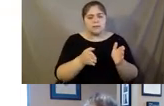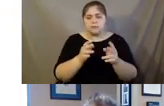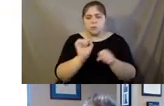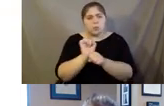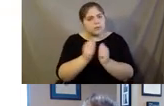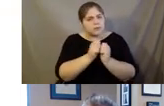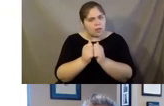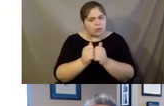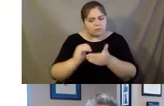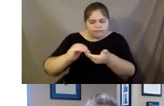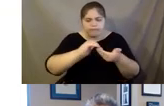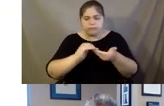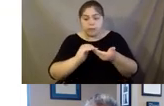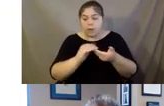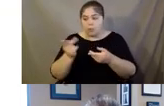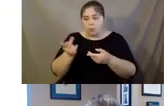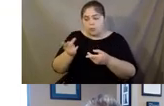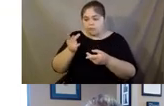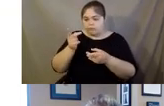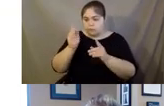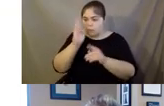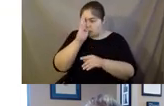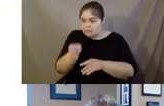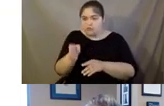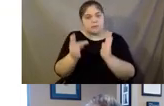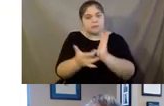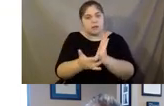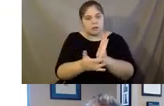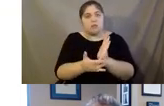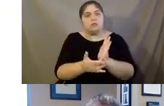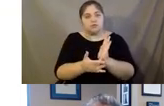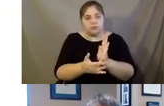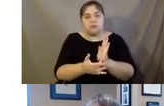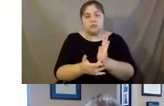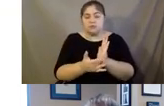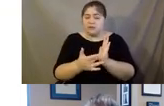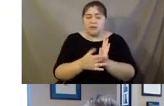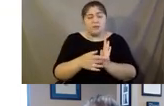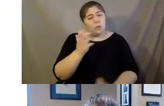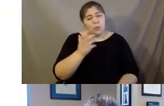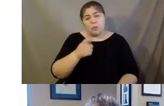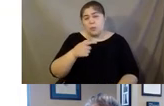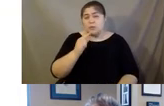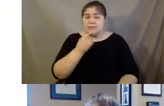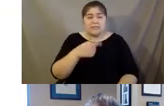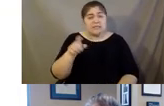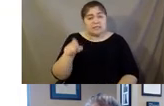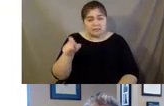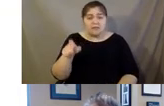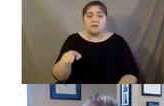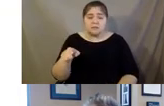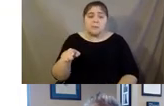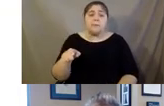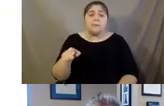went directly to technology, which is what she just spoke of about the, the needs for technology in our community. And our, um,